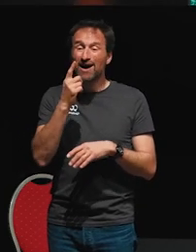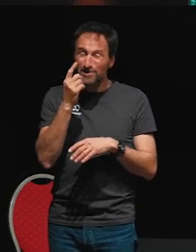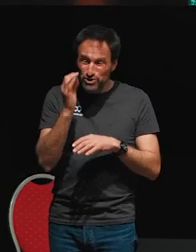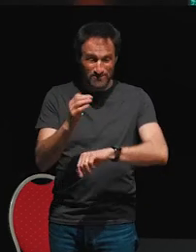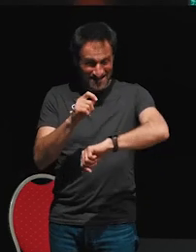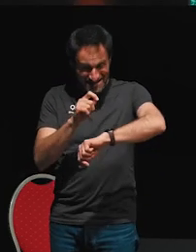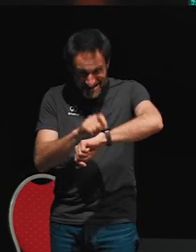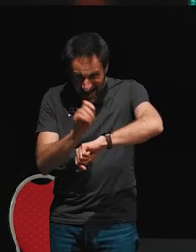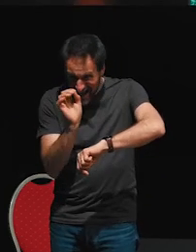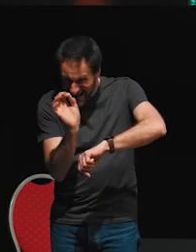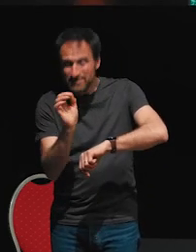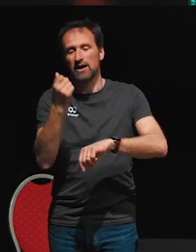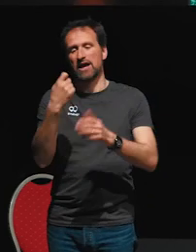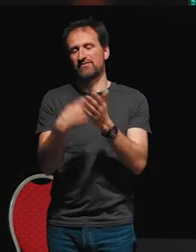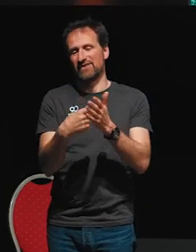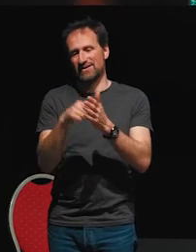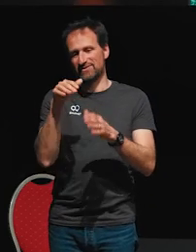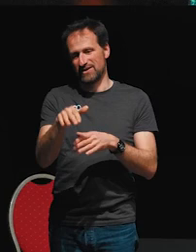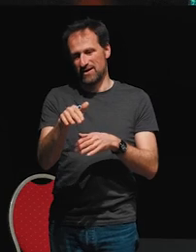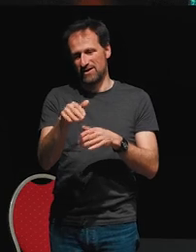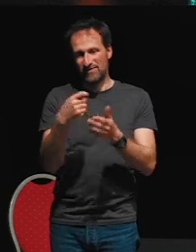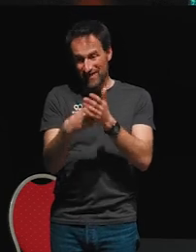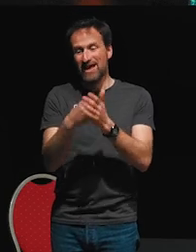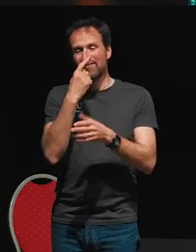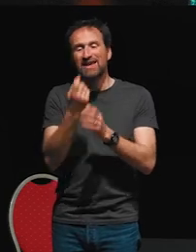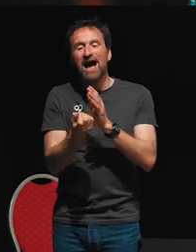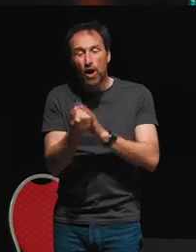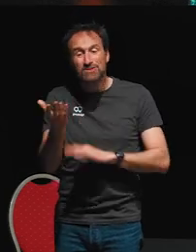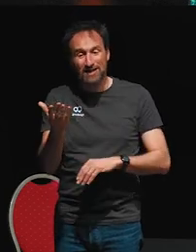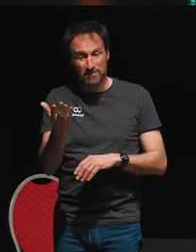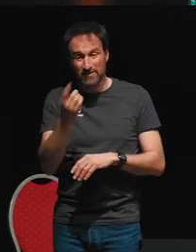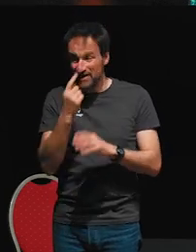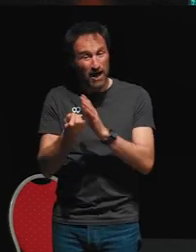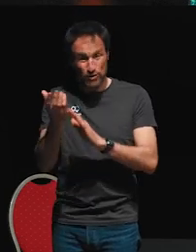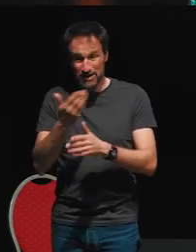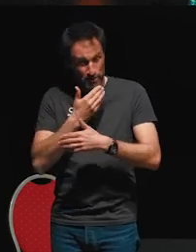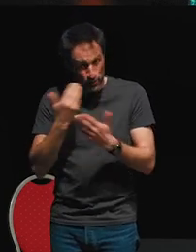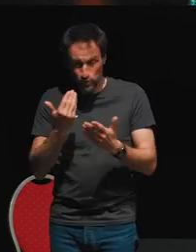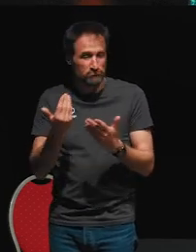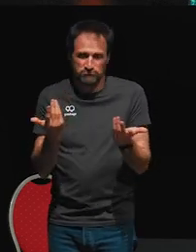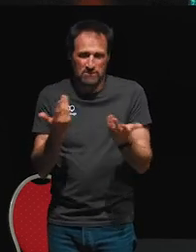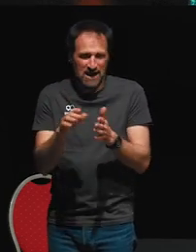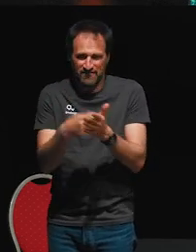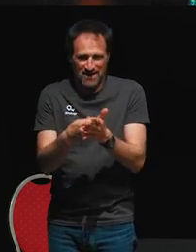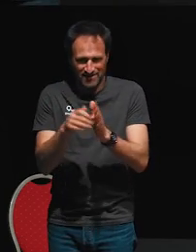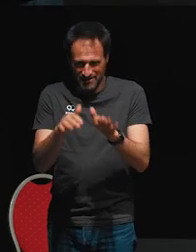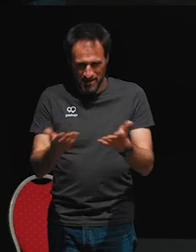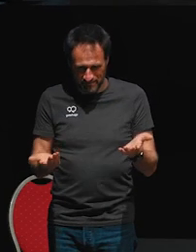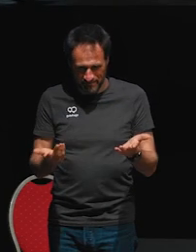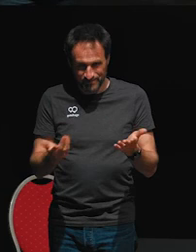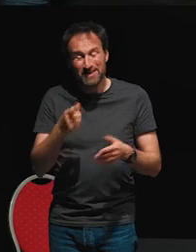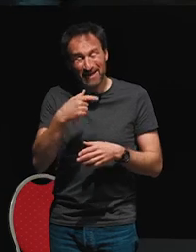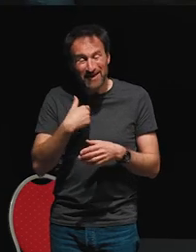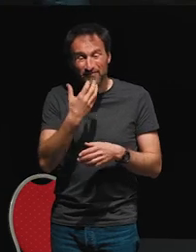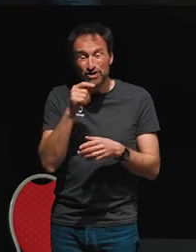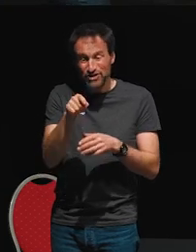have a value when they emit. Now if I want to somehow retain that value and use it in the future, I need to figure out a way